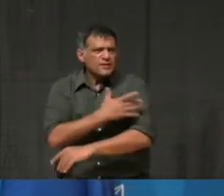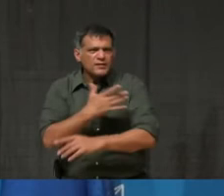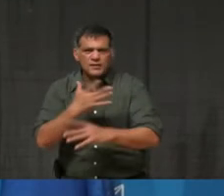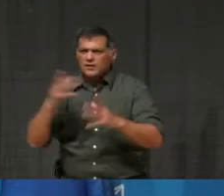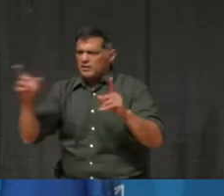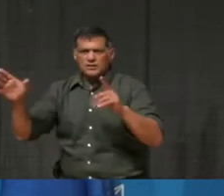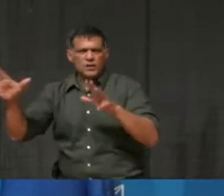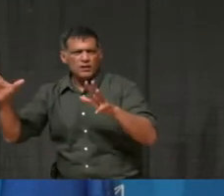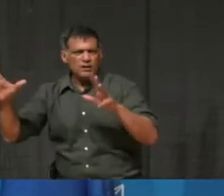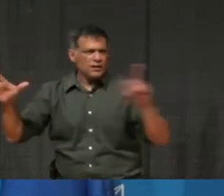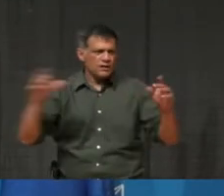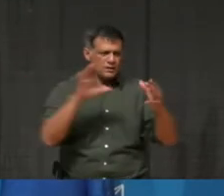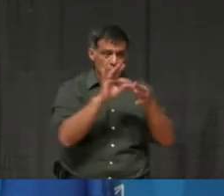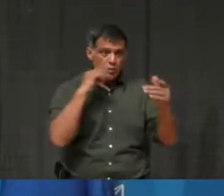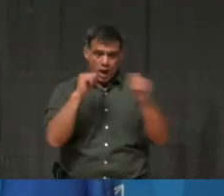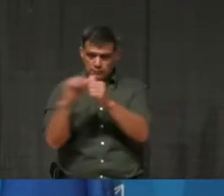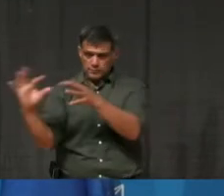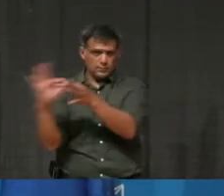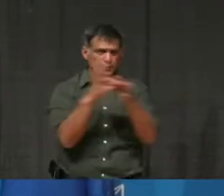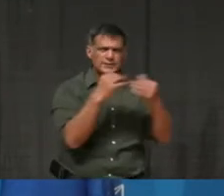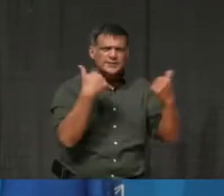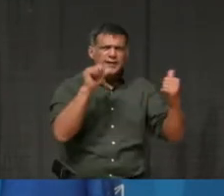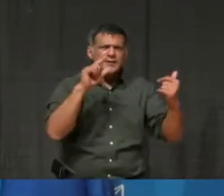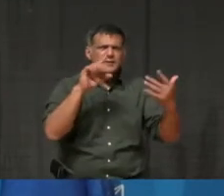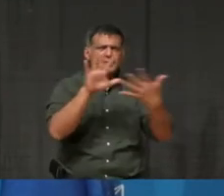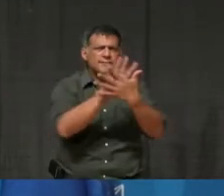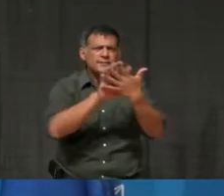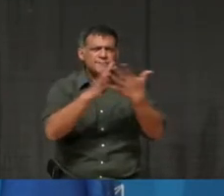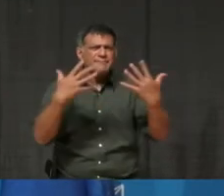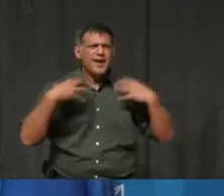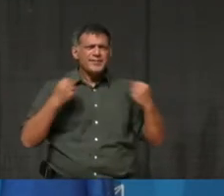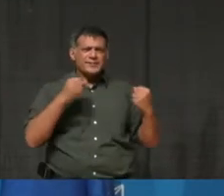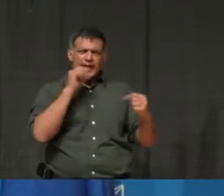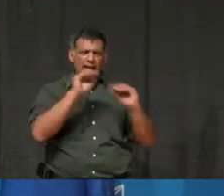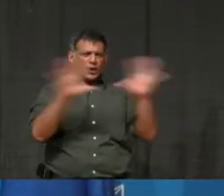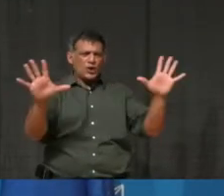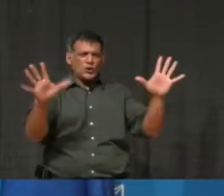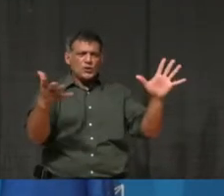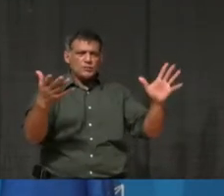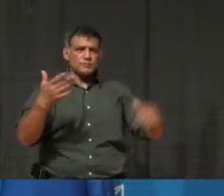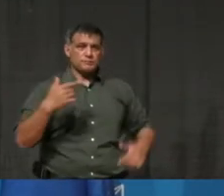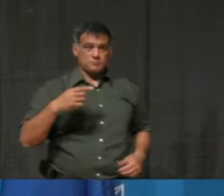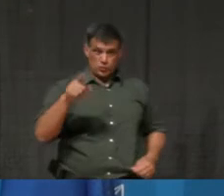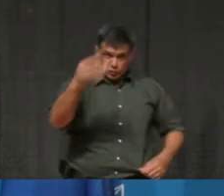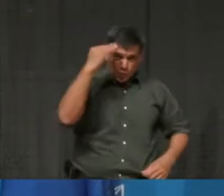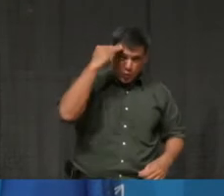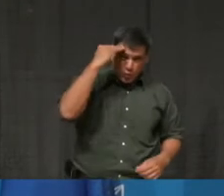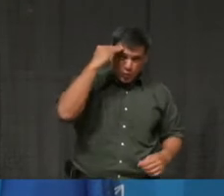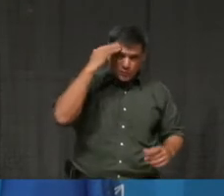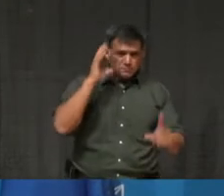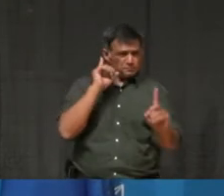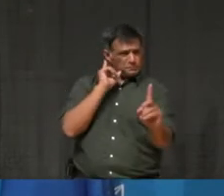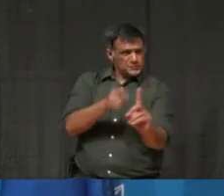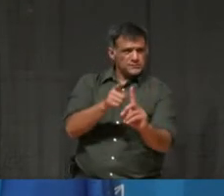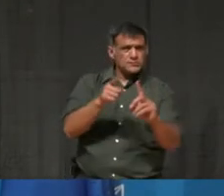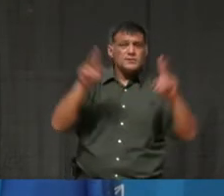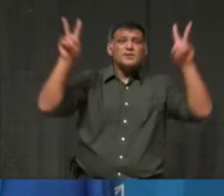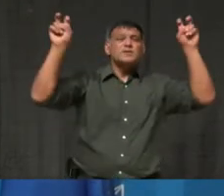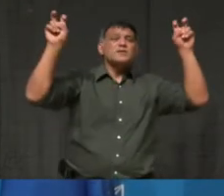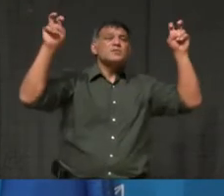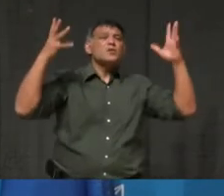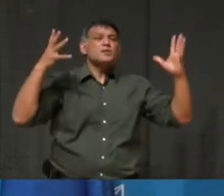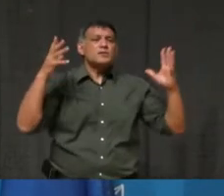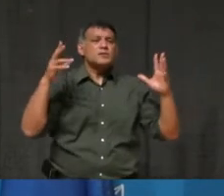delicate for you to kind of discuss, but can you, has there been any specific kind of issues or concerns you've had about kind of